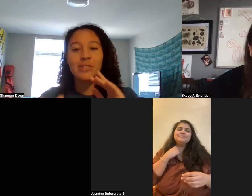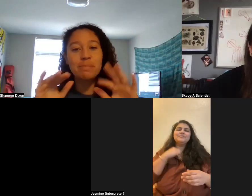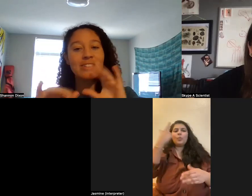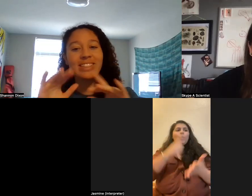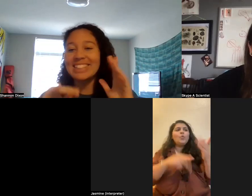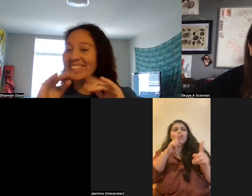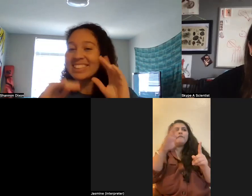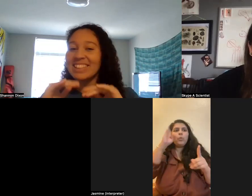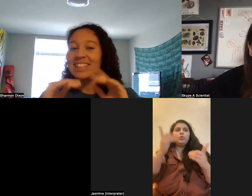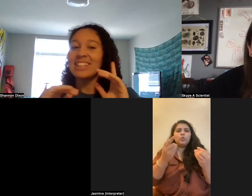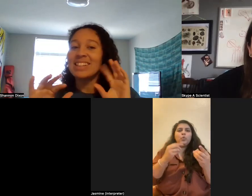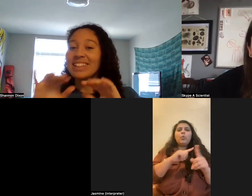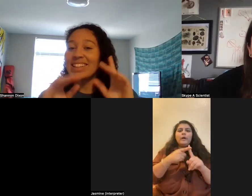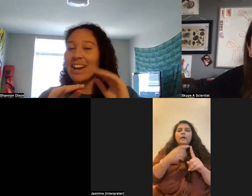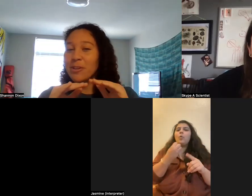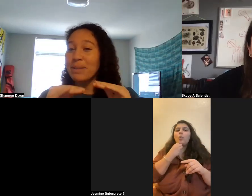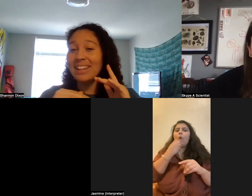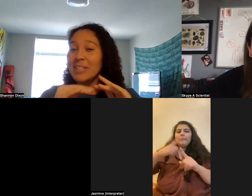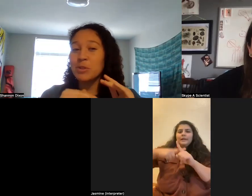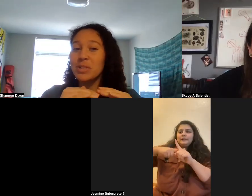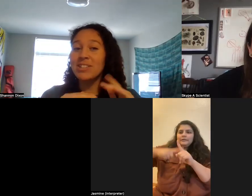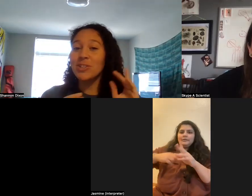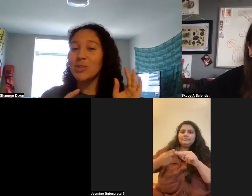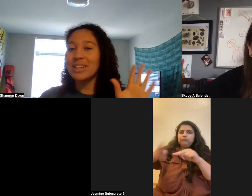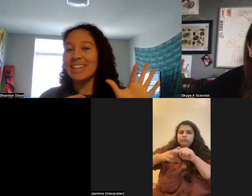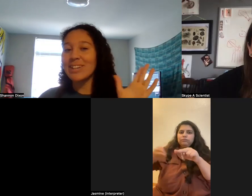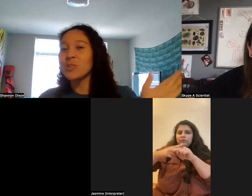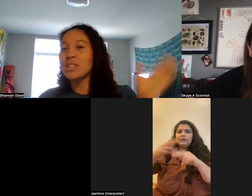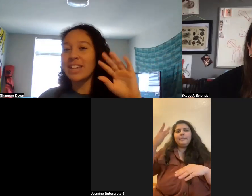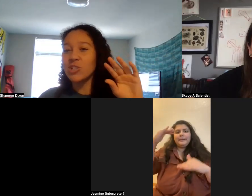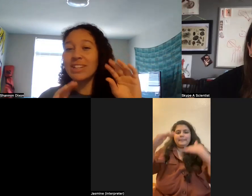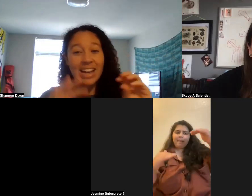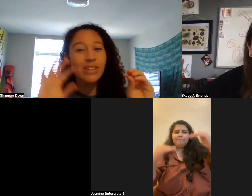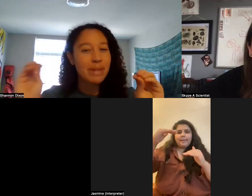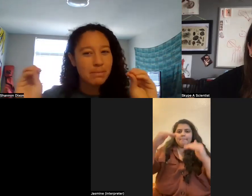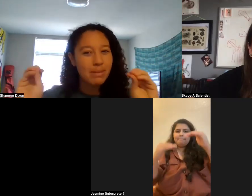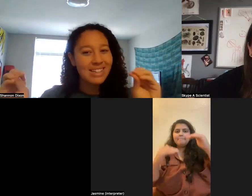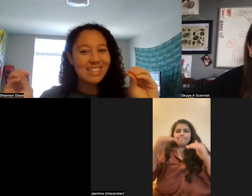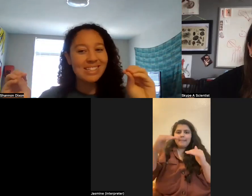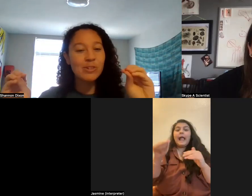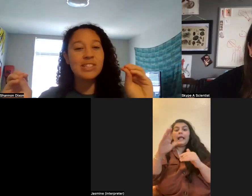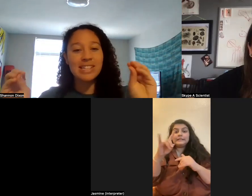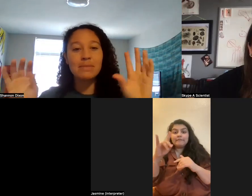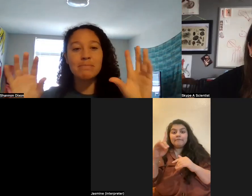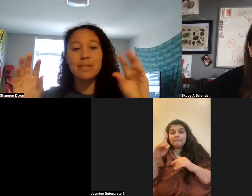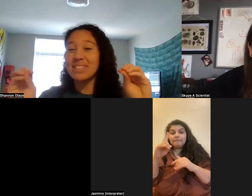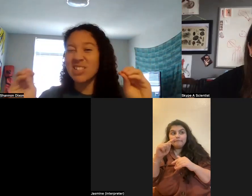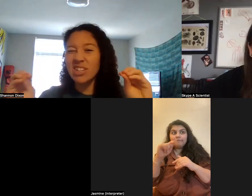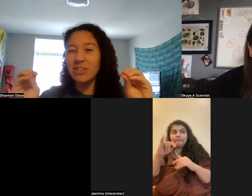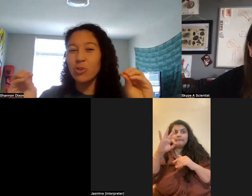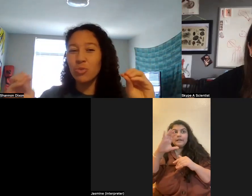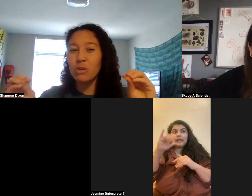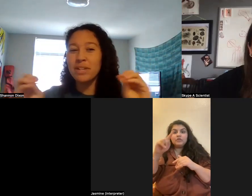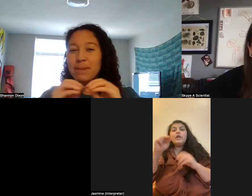on. Cause there's a bit of like a counterbalance between the two where like ocean acidification kind of minimizes. We're seeing some of the